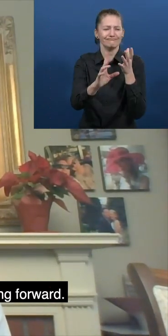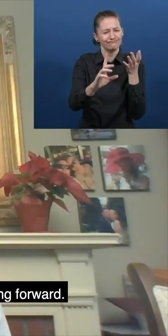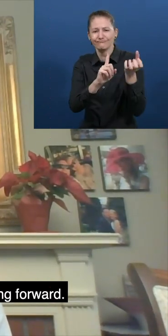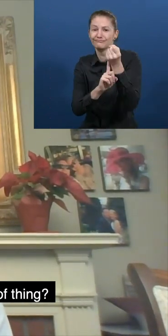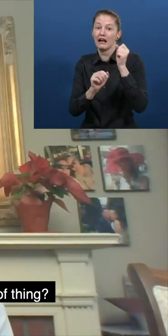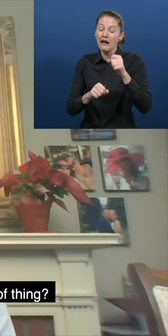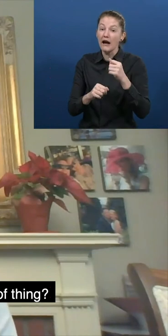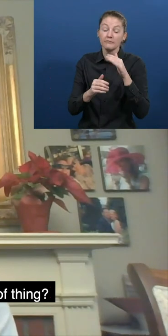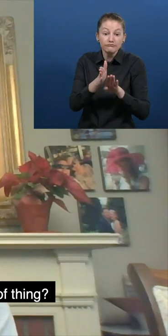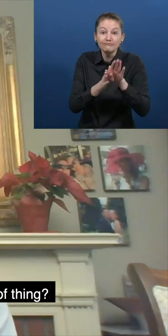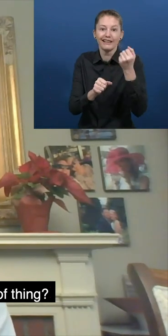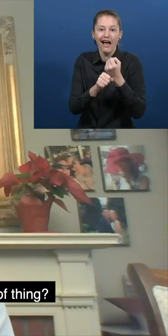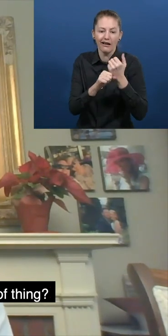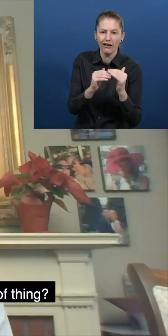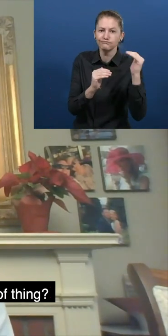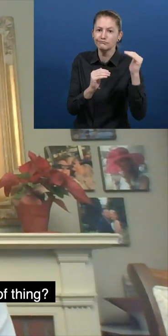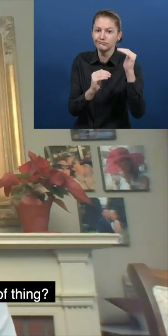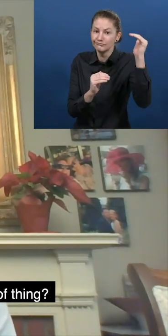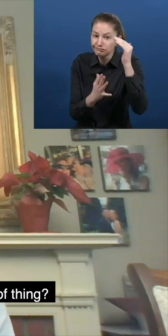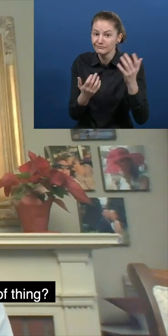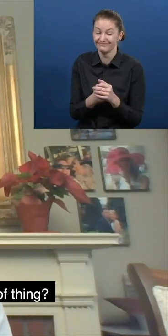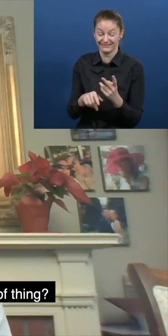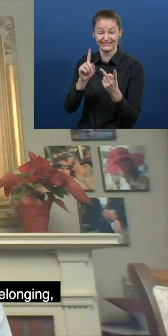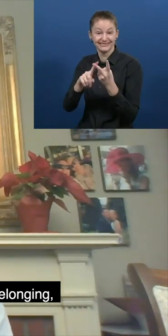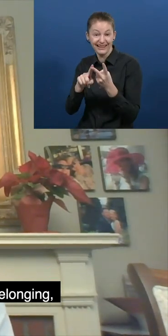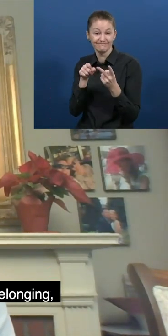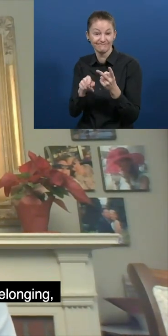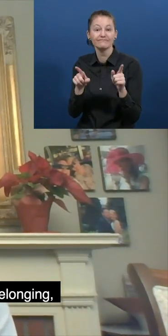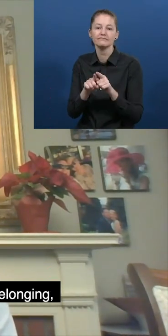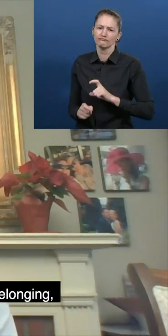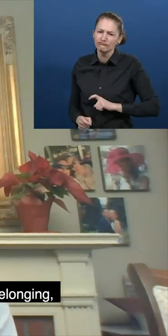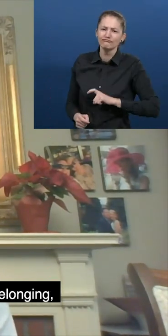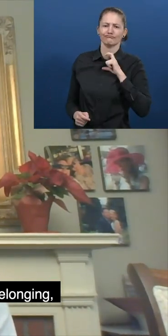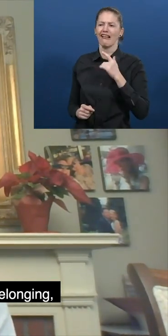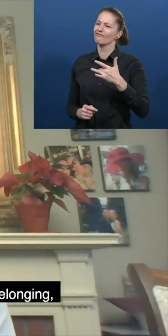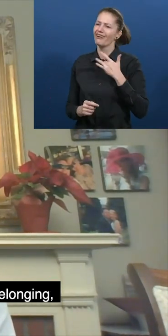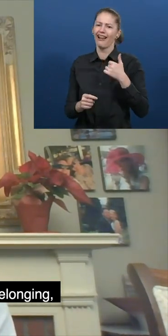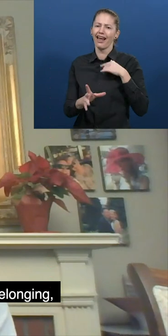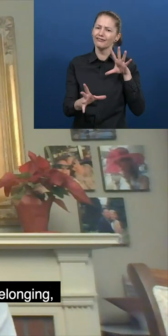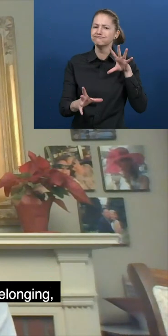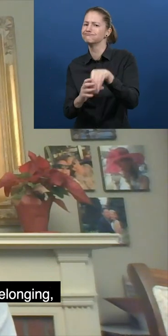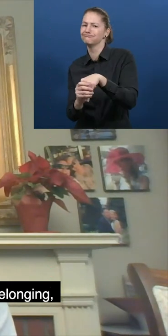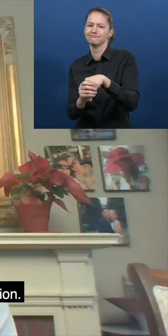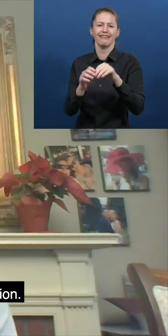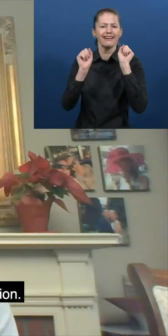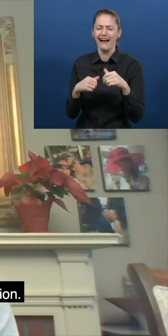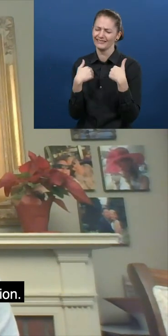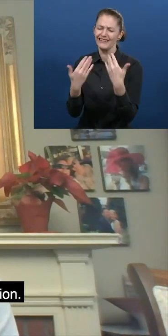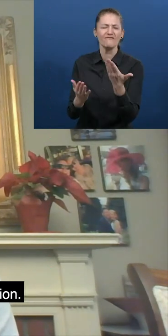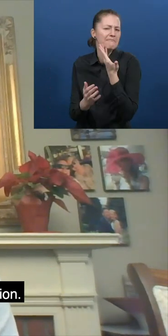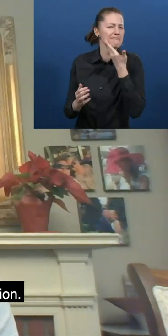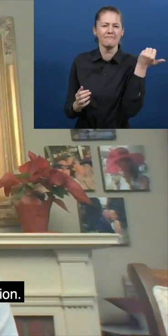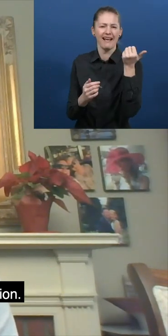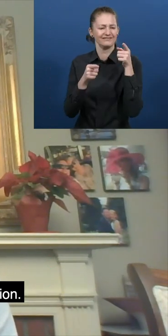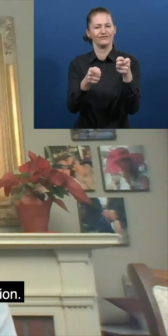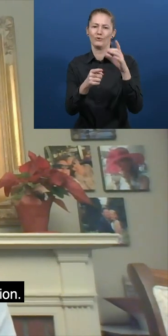do going forward. Do they aspire to senior leadership and that sort of thing? And the second is their sense of confidence and belonging. Their ability to